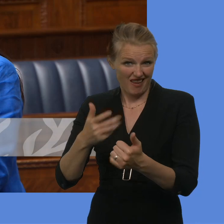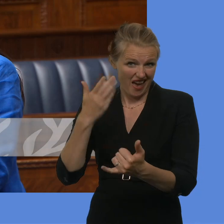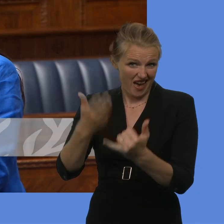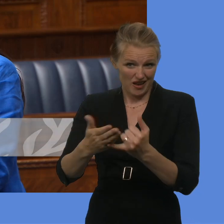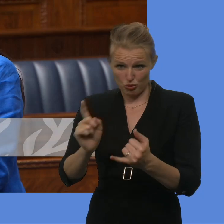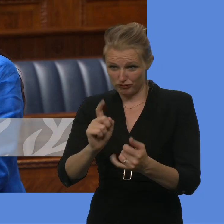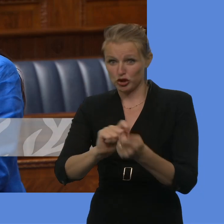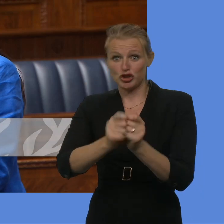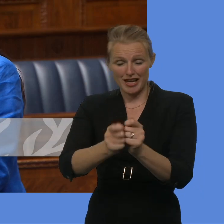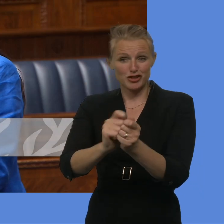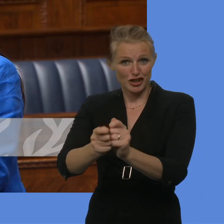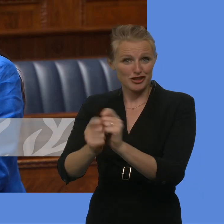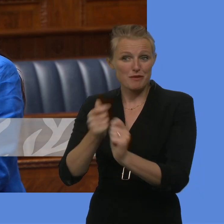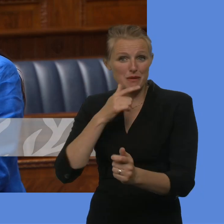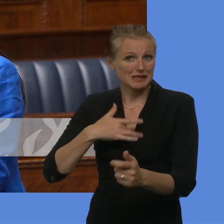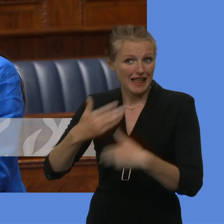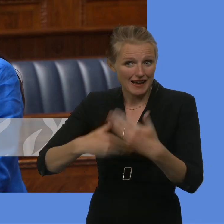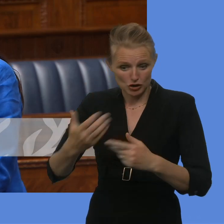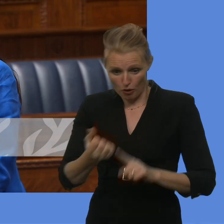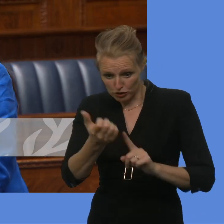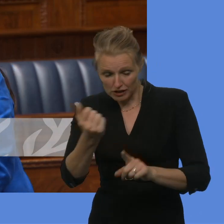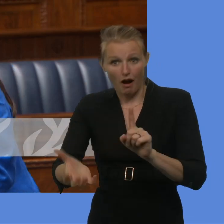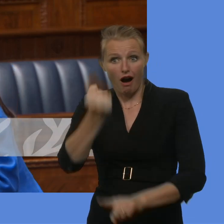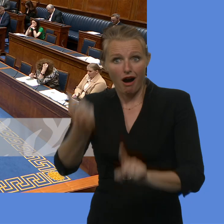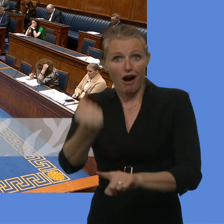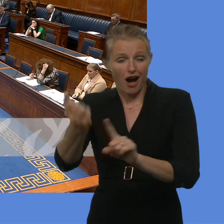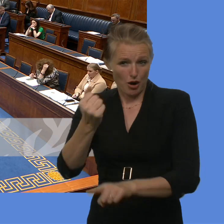better in terms of the objectives of those types of projects.